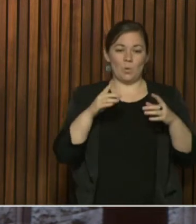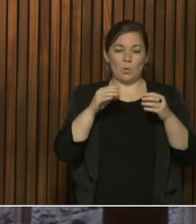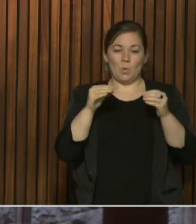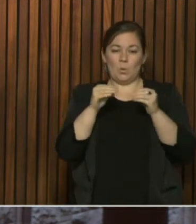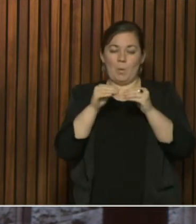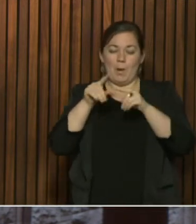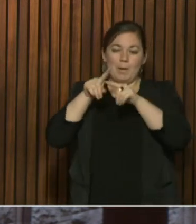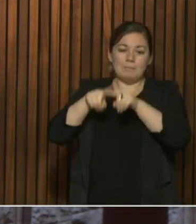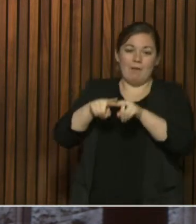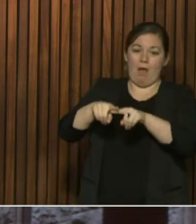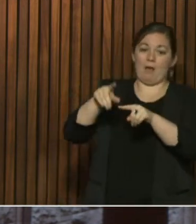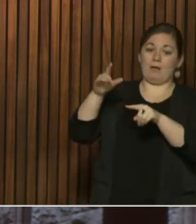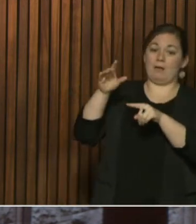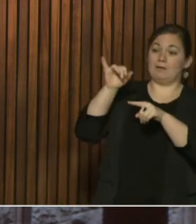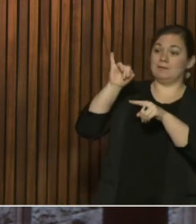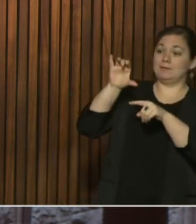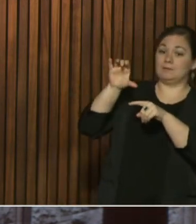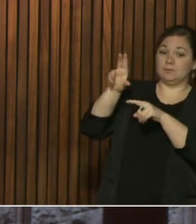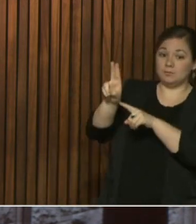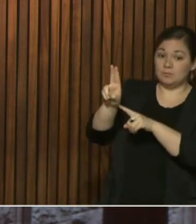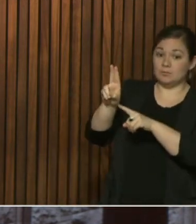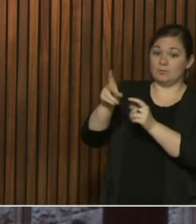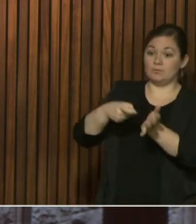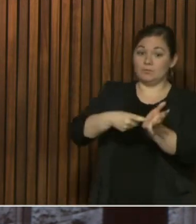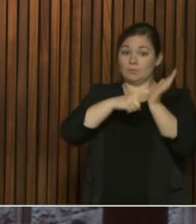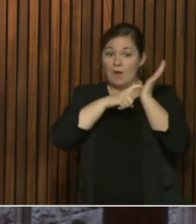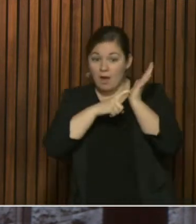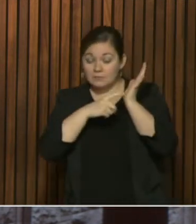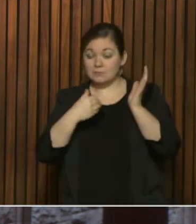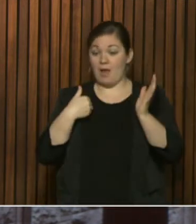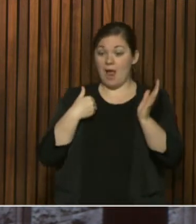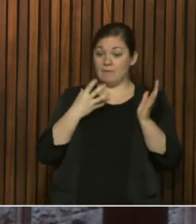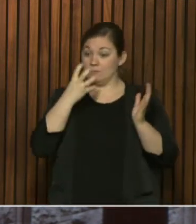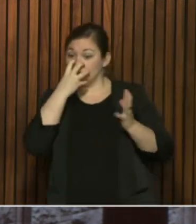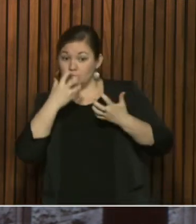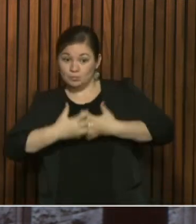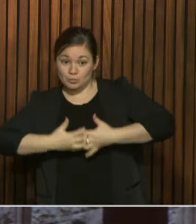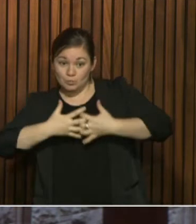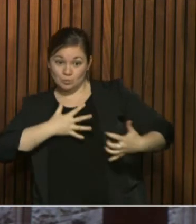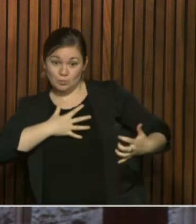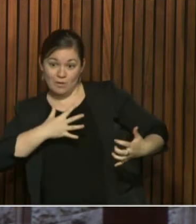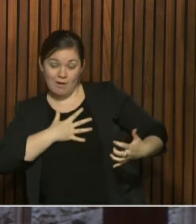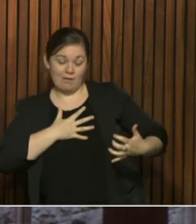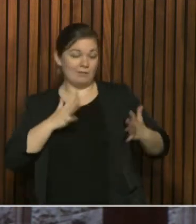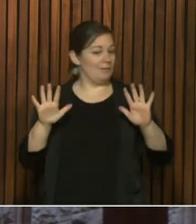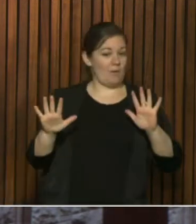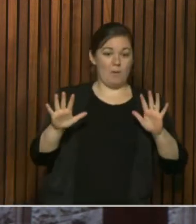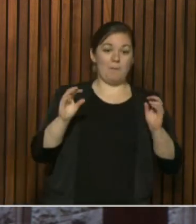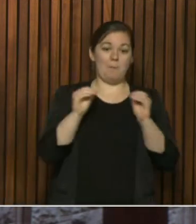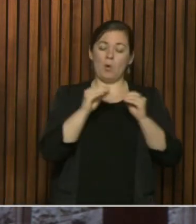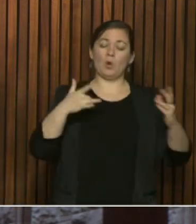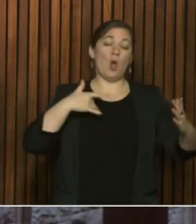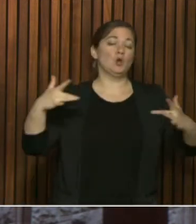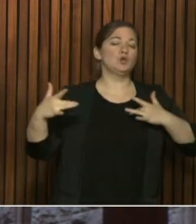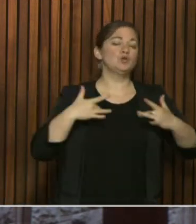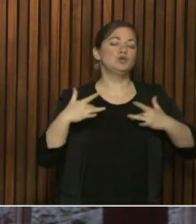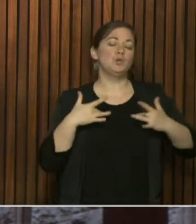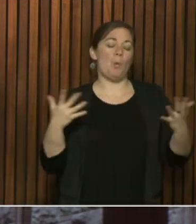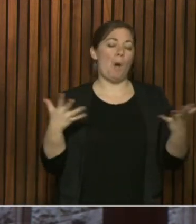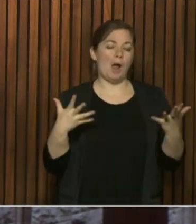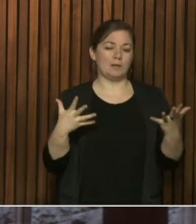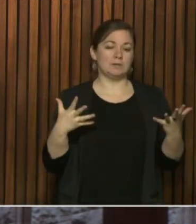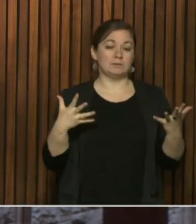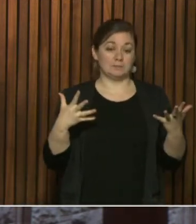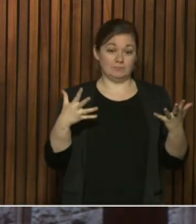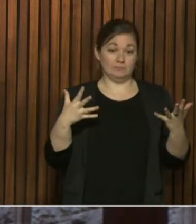ICU and ventilation. I think the more concerning ones out in the areas out further when you may have regional areas that